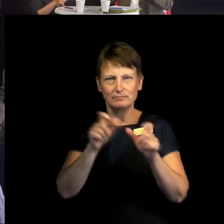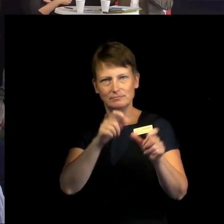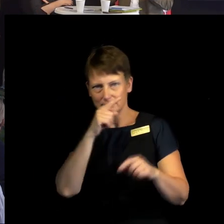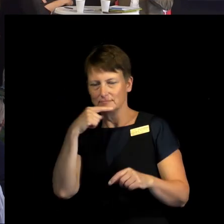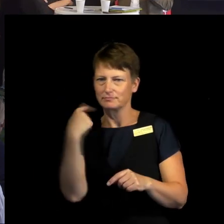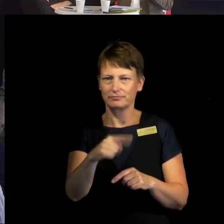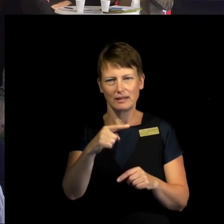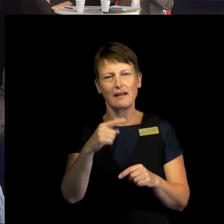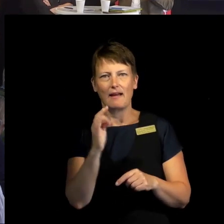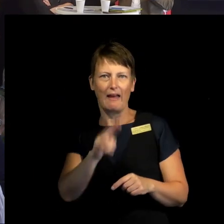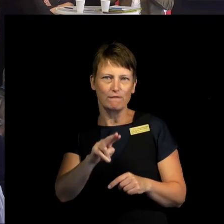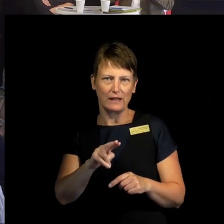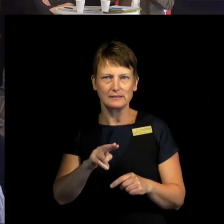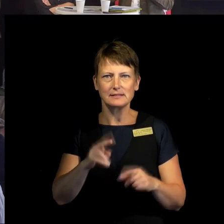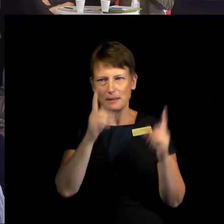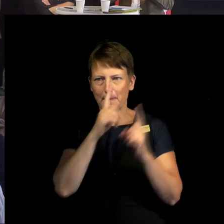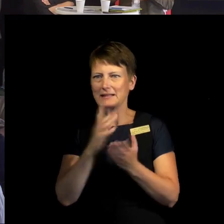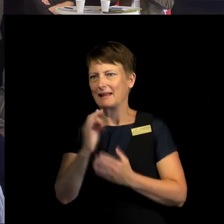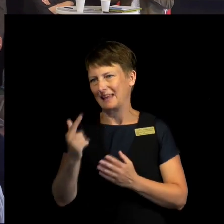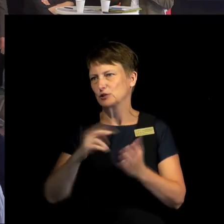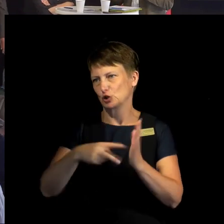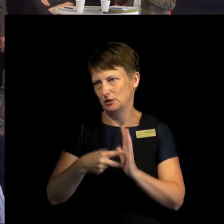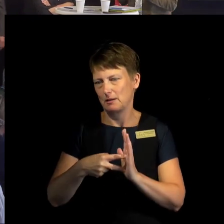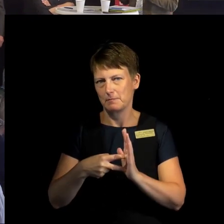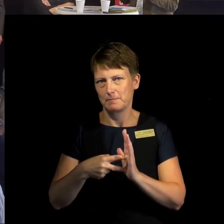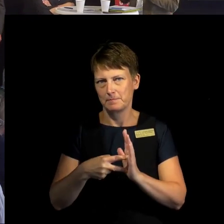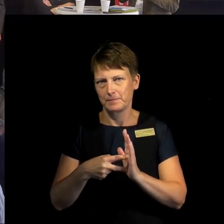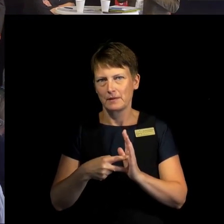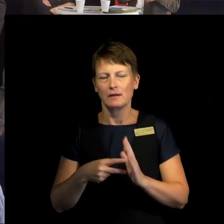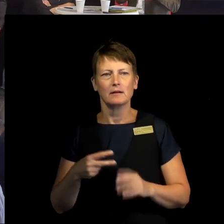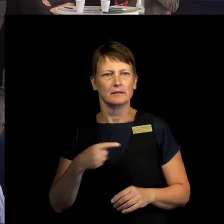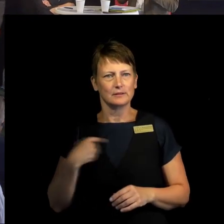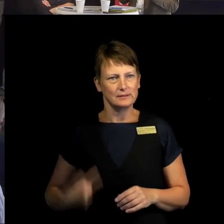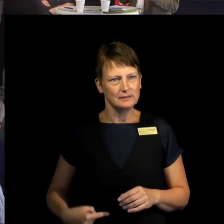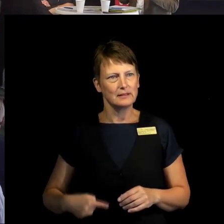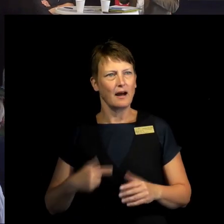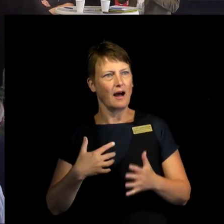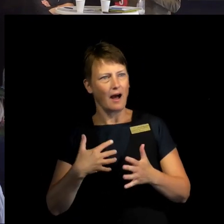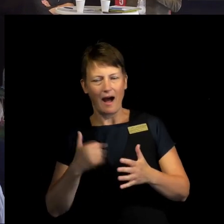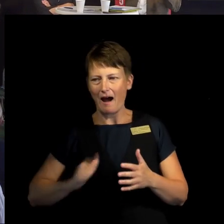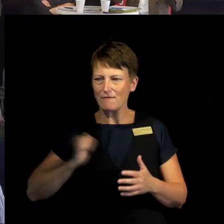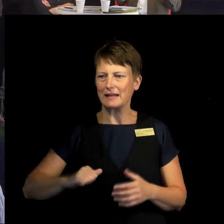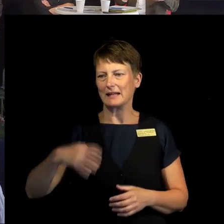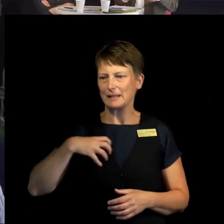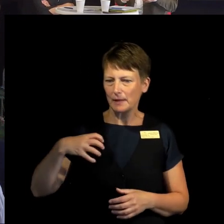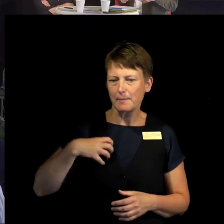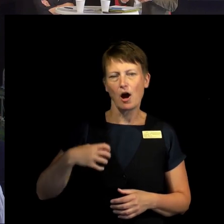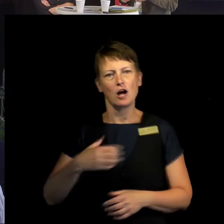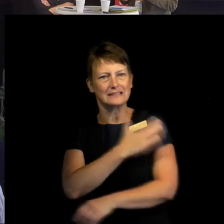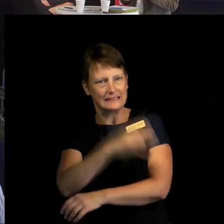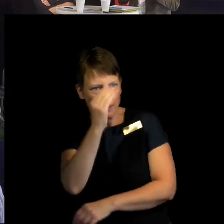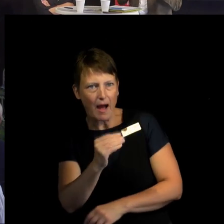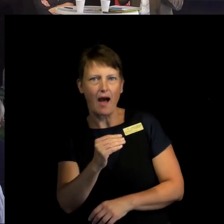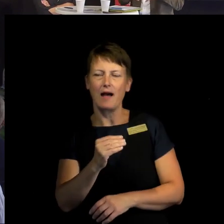system. How they are working the system with civil servants, with diplomats, but also visiting NGOs